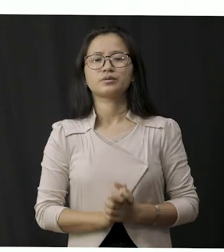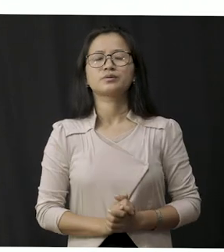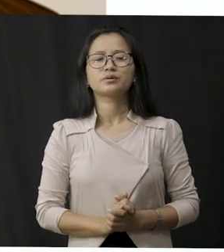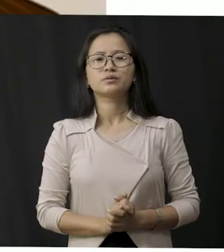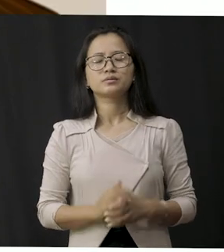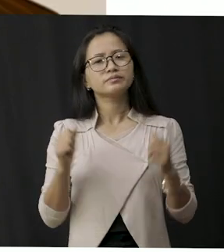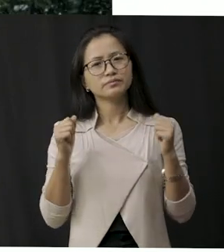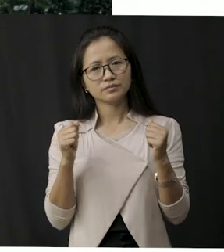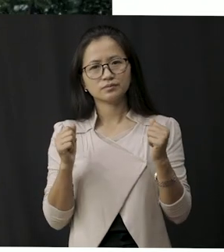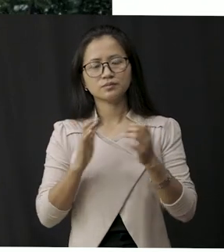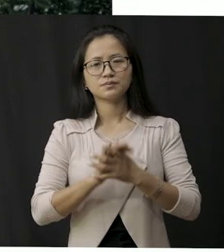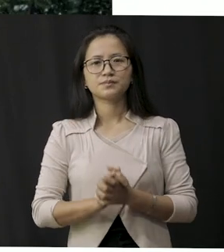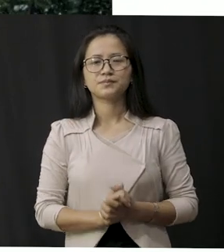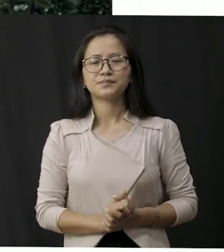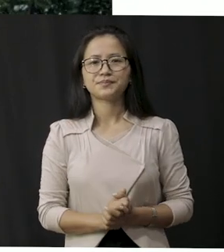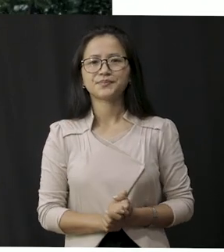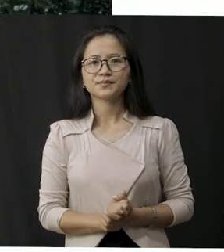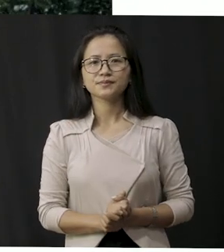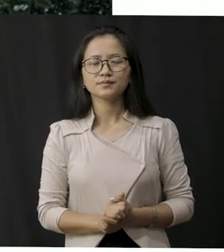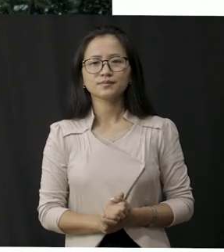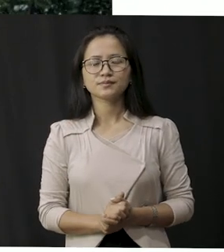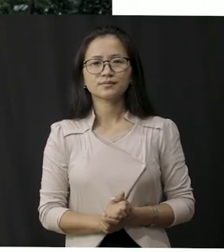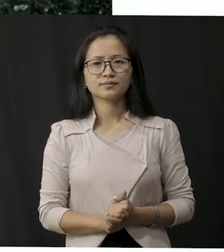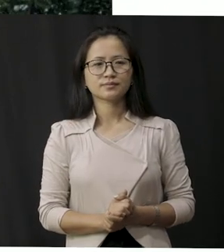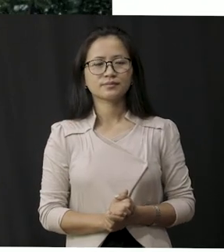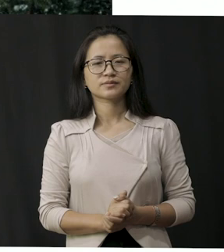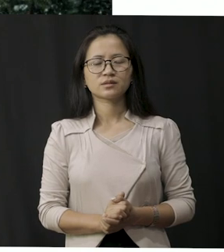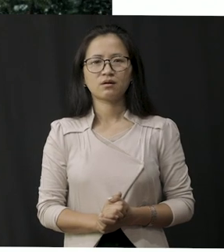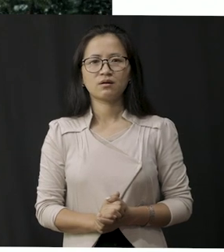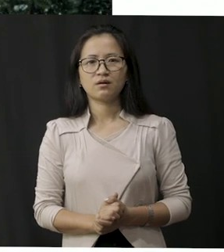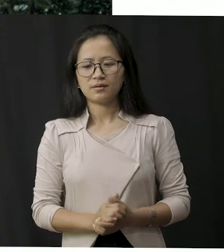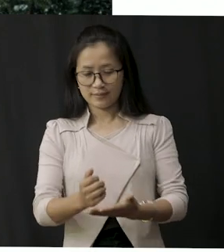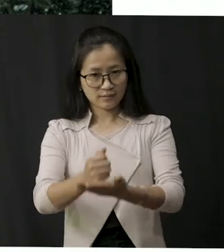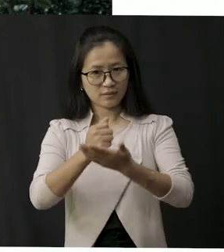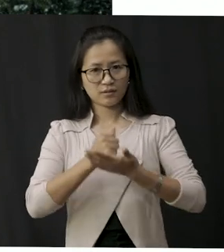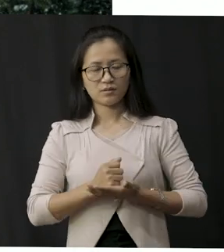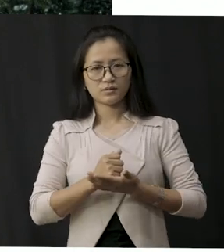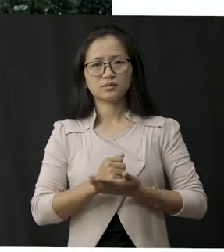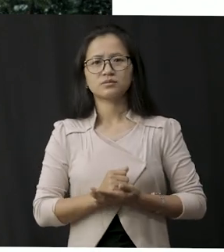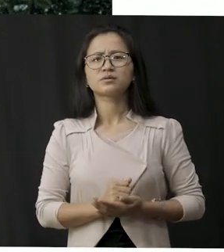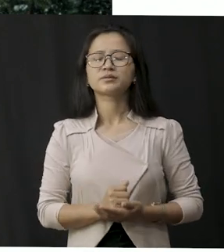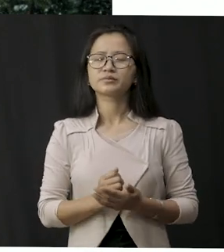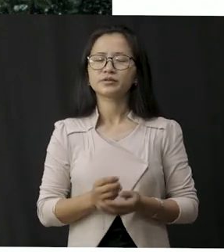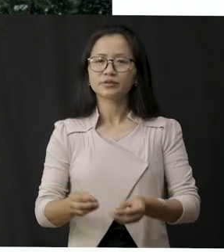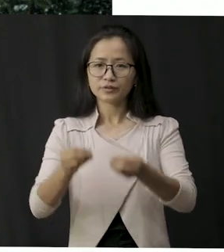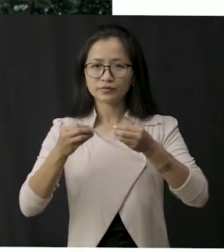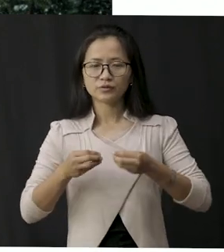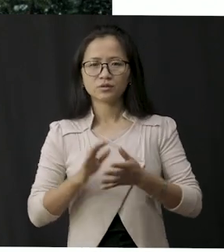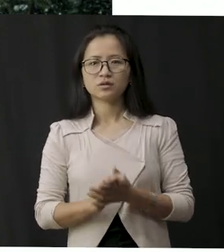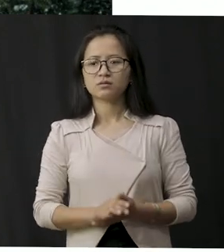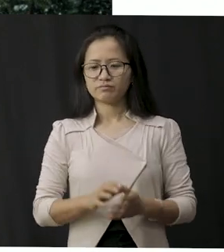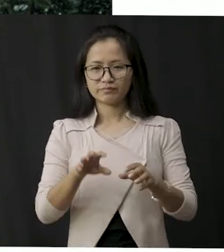cold okay okay it helps us and it prevents us from